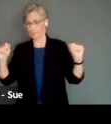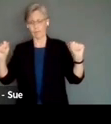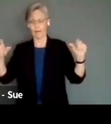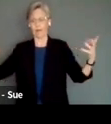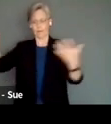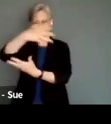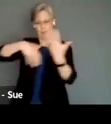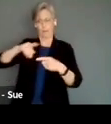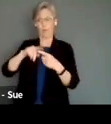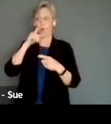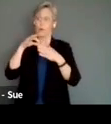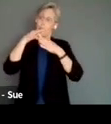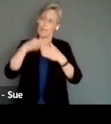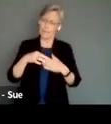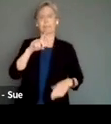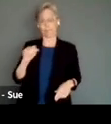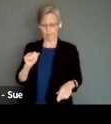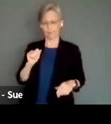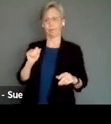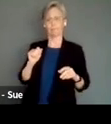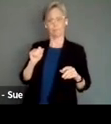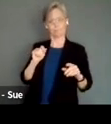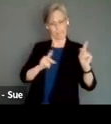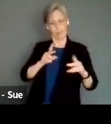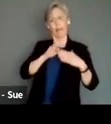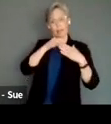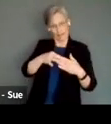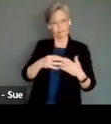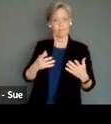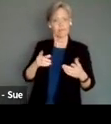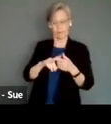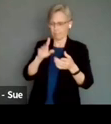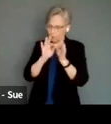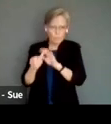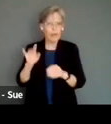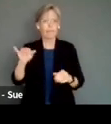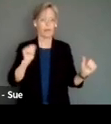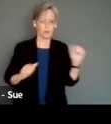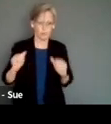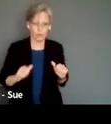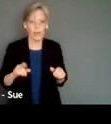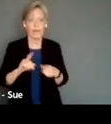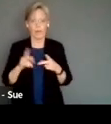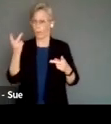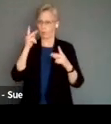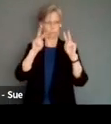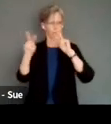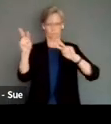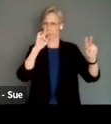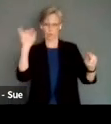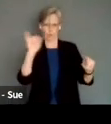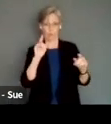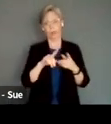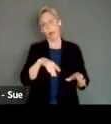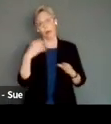disability led over here, we're the ones in control of the aesthetic interpretation of the show, and the aesthetic realization of it. On this